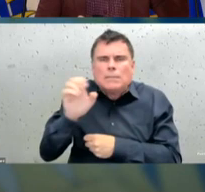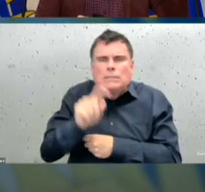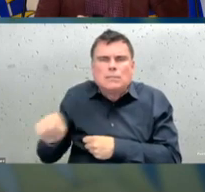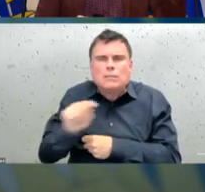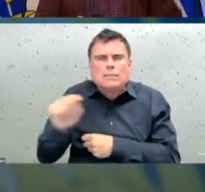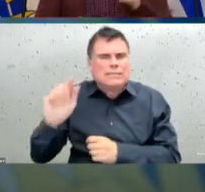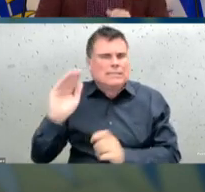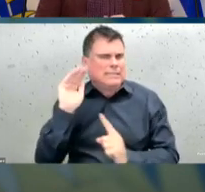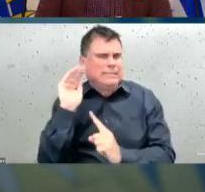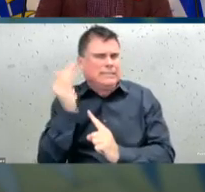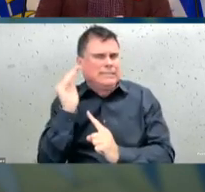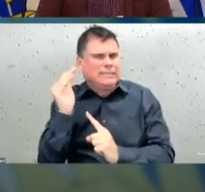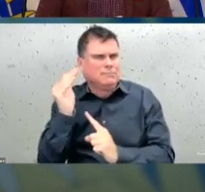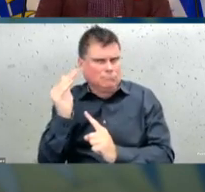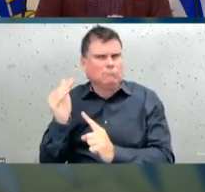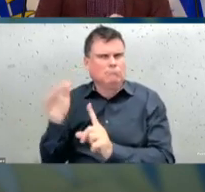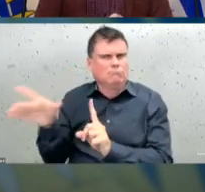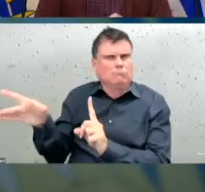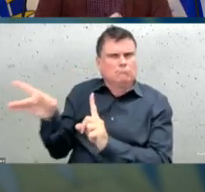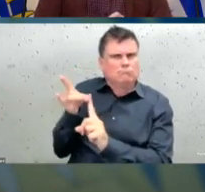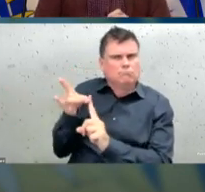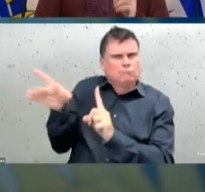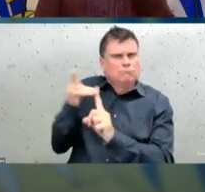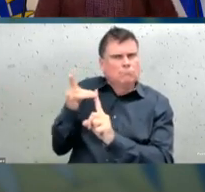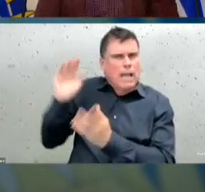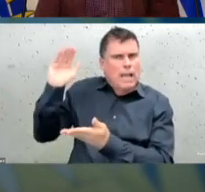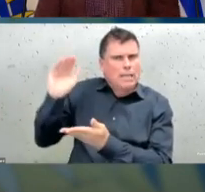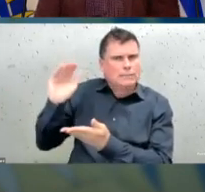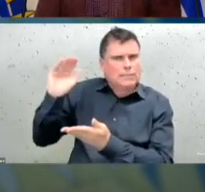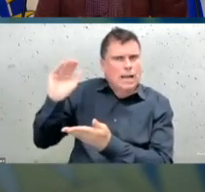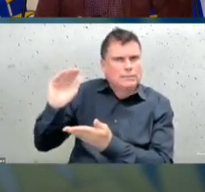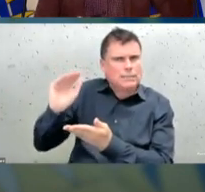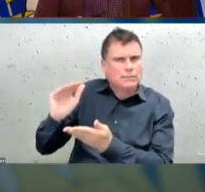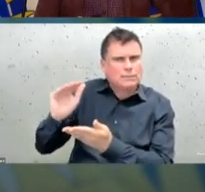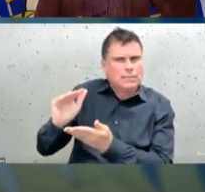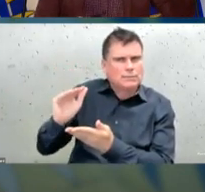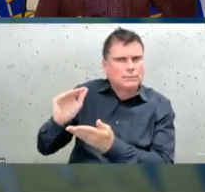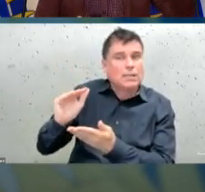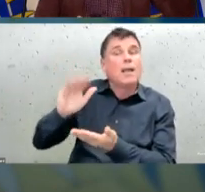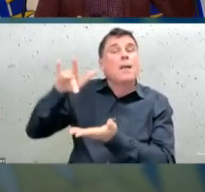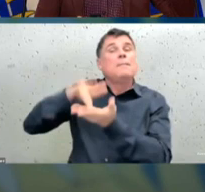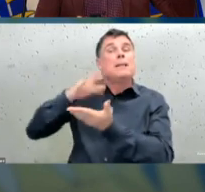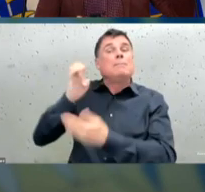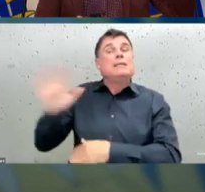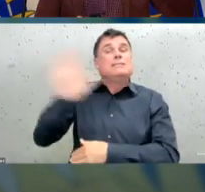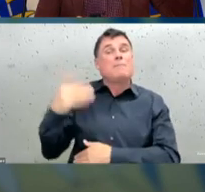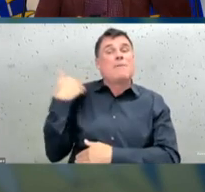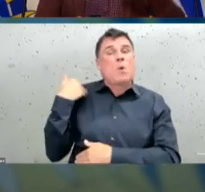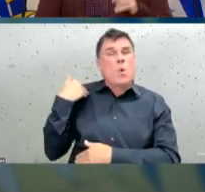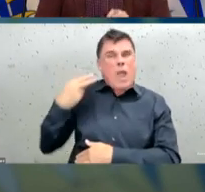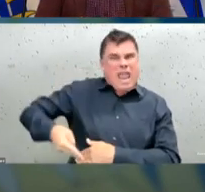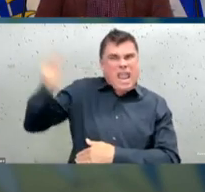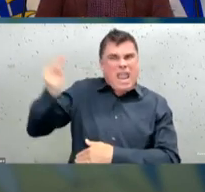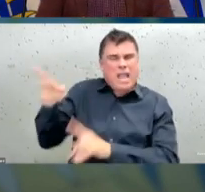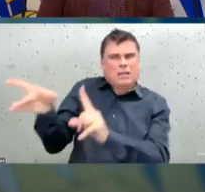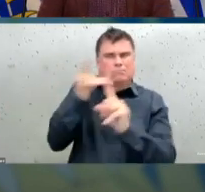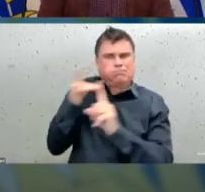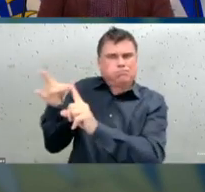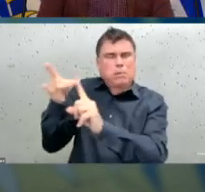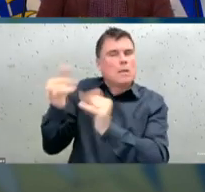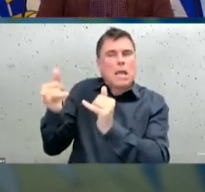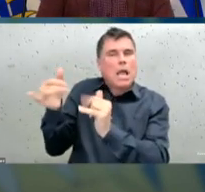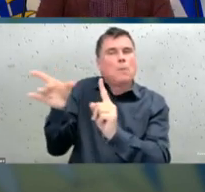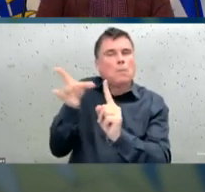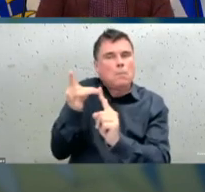in some of the areas of the interior, and now just more recently in the north and the northeast and northwest in particular.